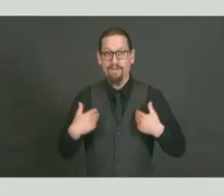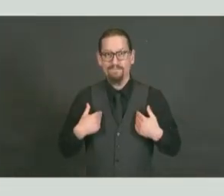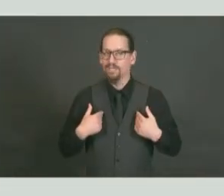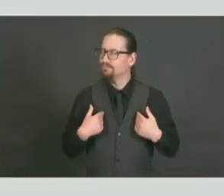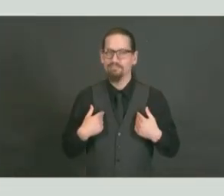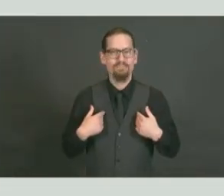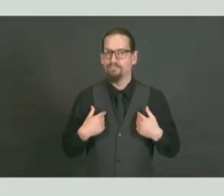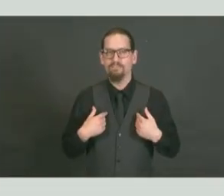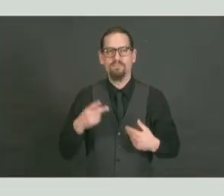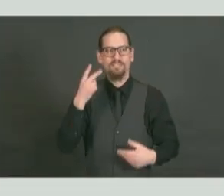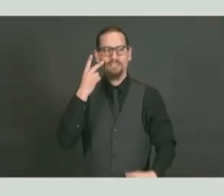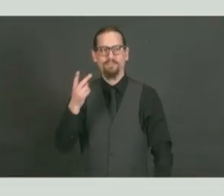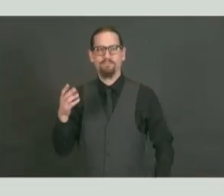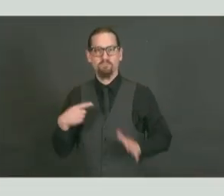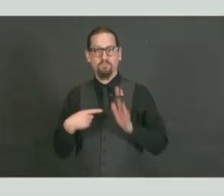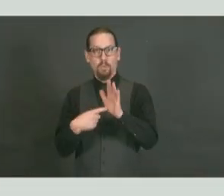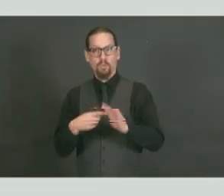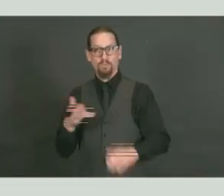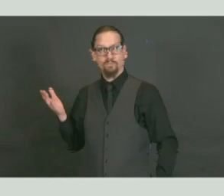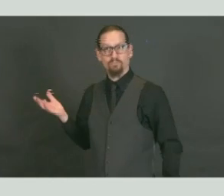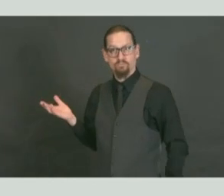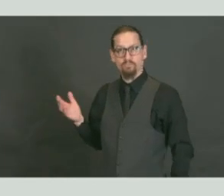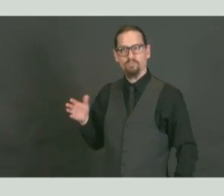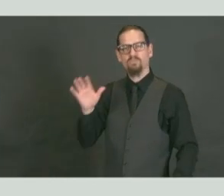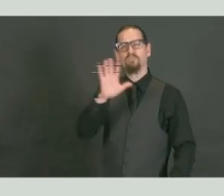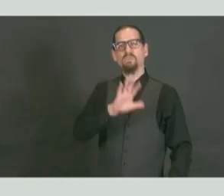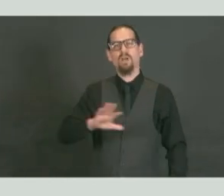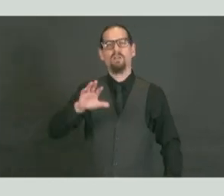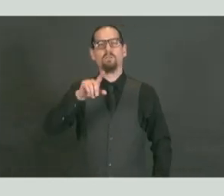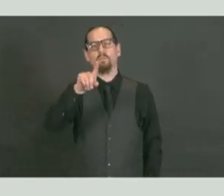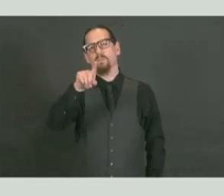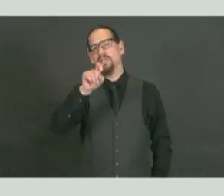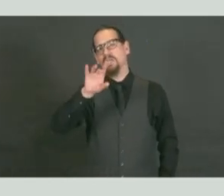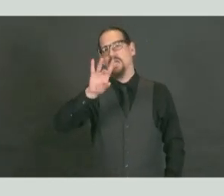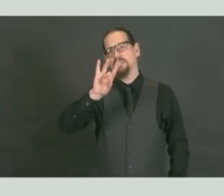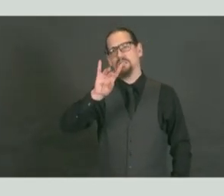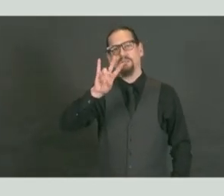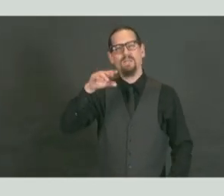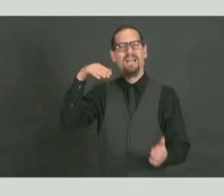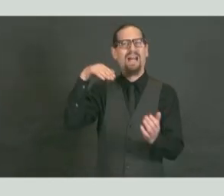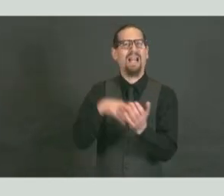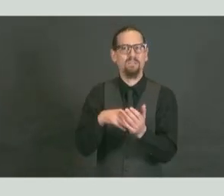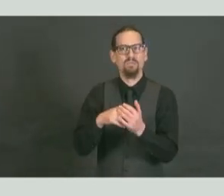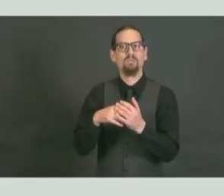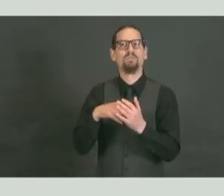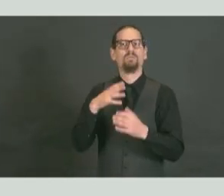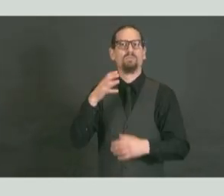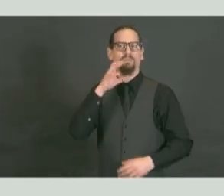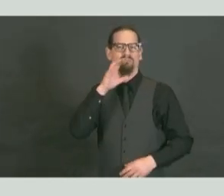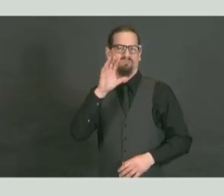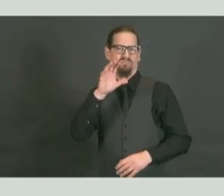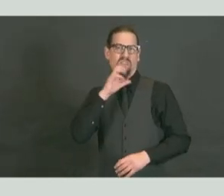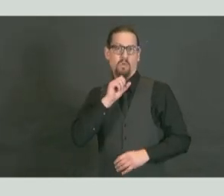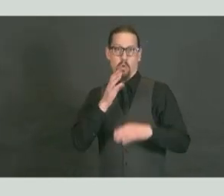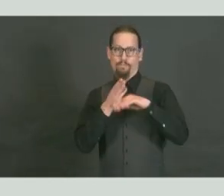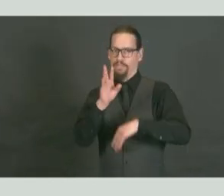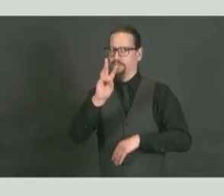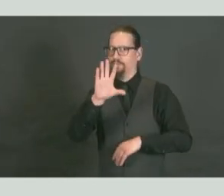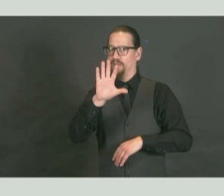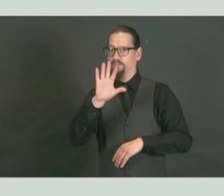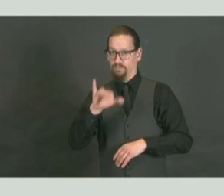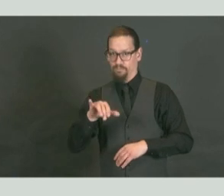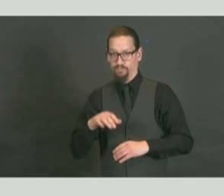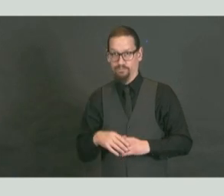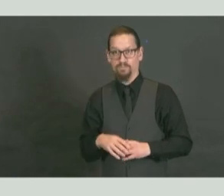There are roughly 187,000 people in Rhode Island who are older than 65 years of age. If we were to say that all adults